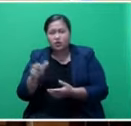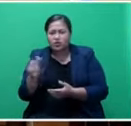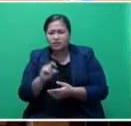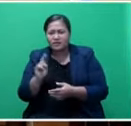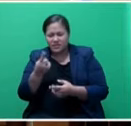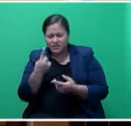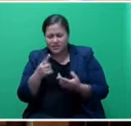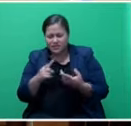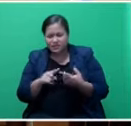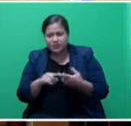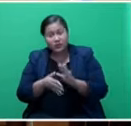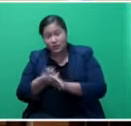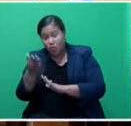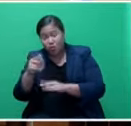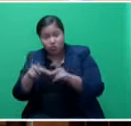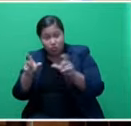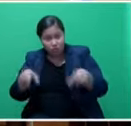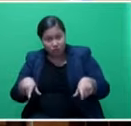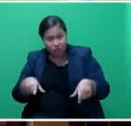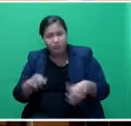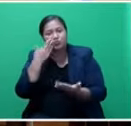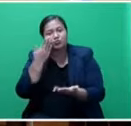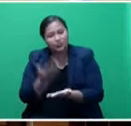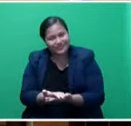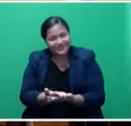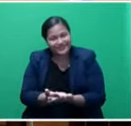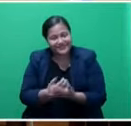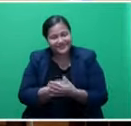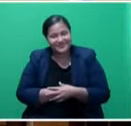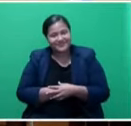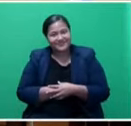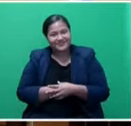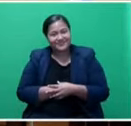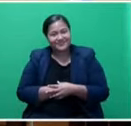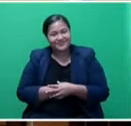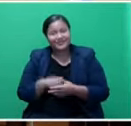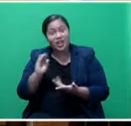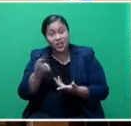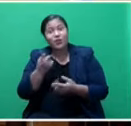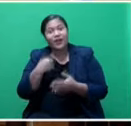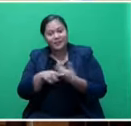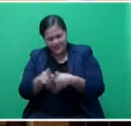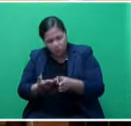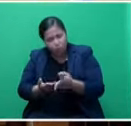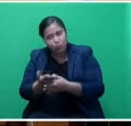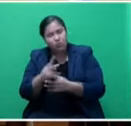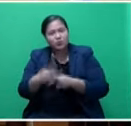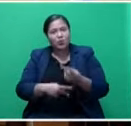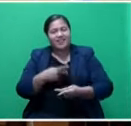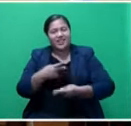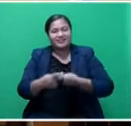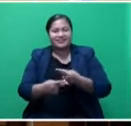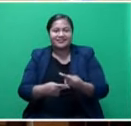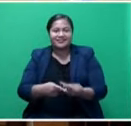to go to court to prove it. And that goes through a process and that allows